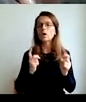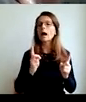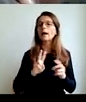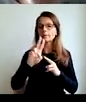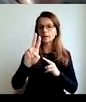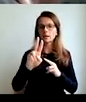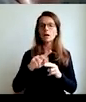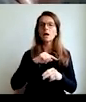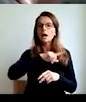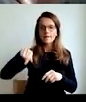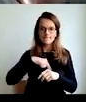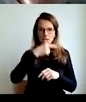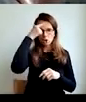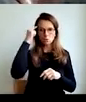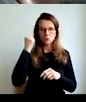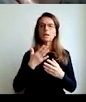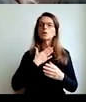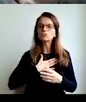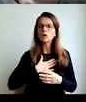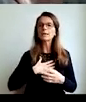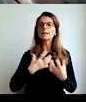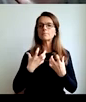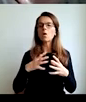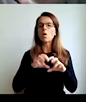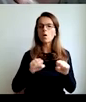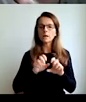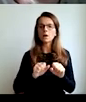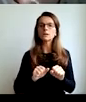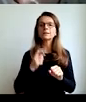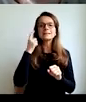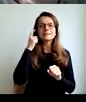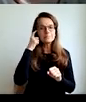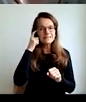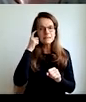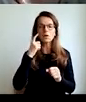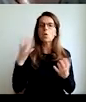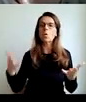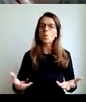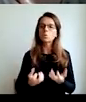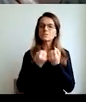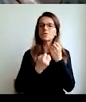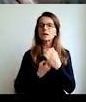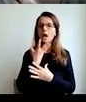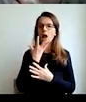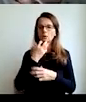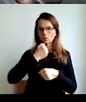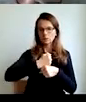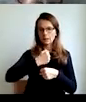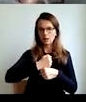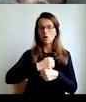The starting point is that people want to perform sensible and creative